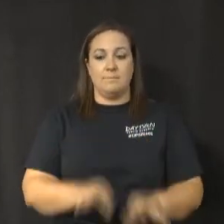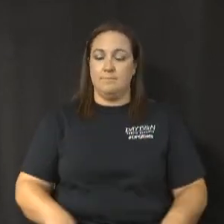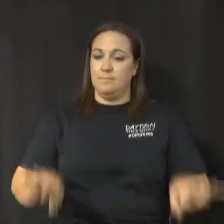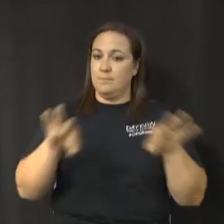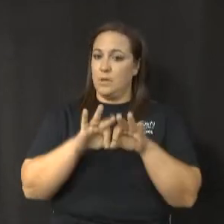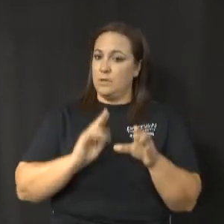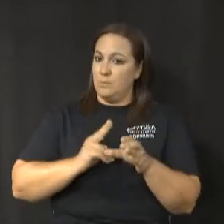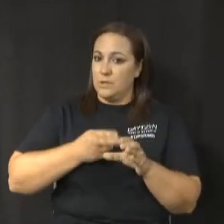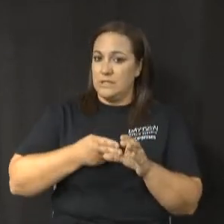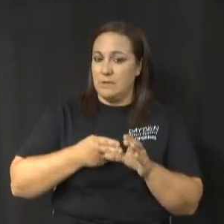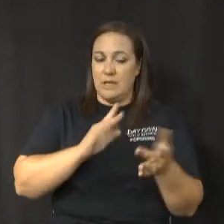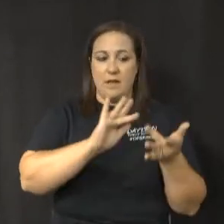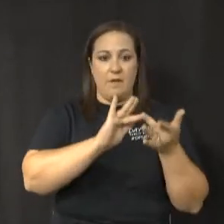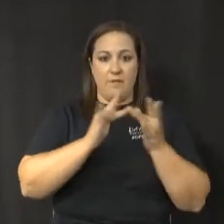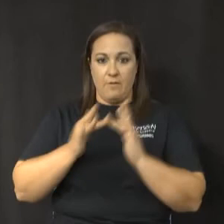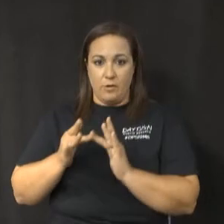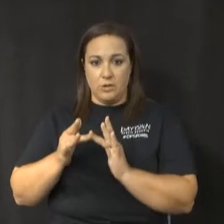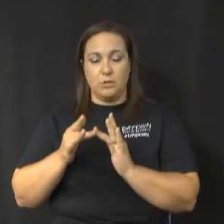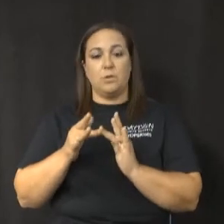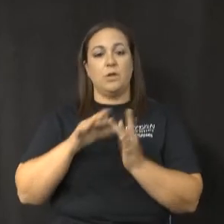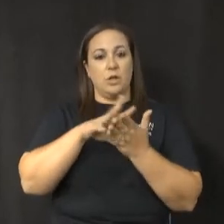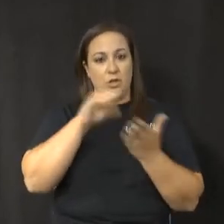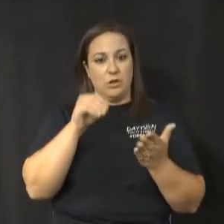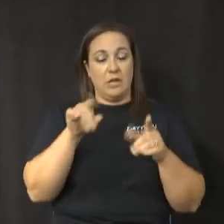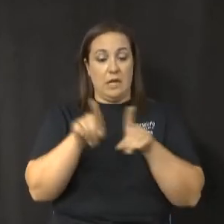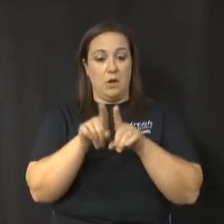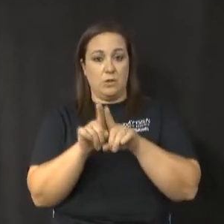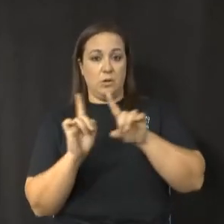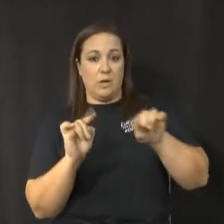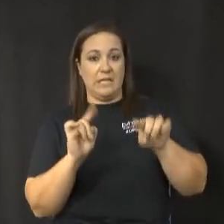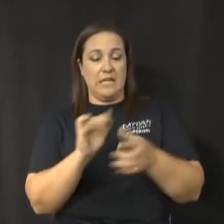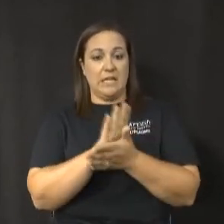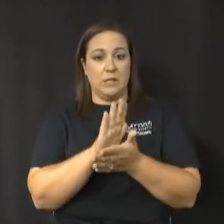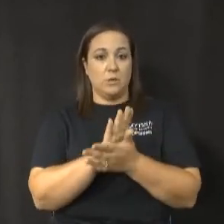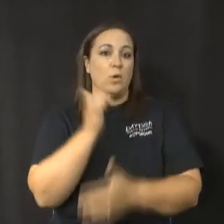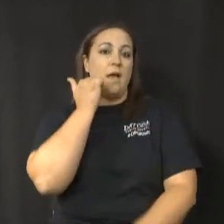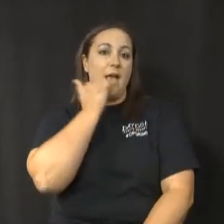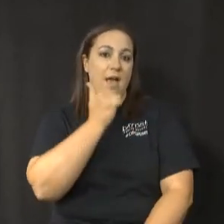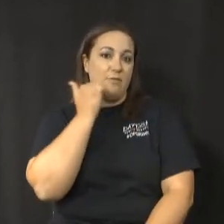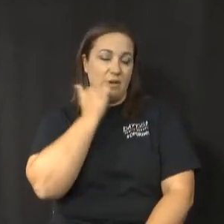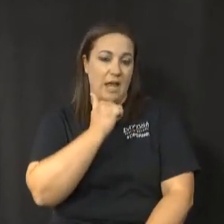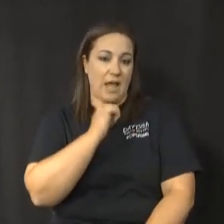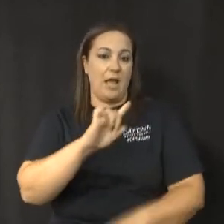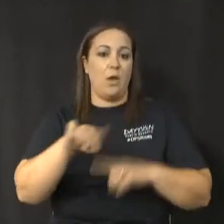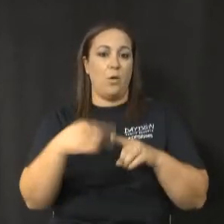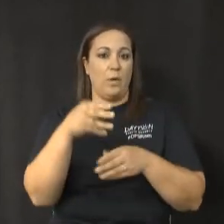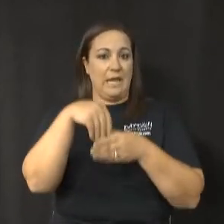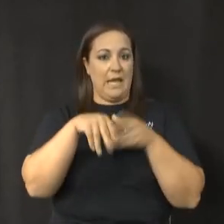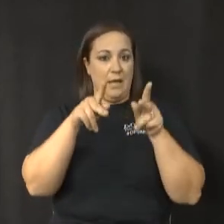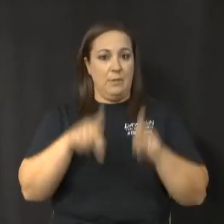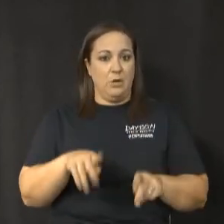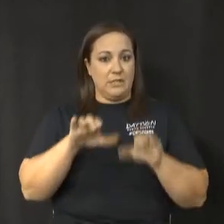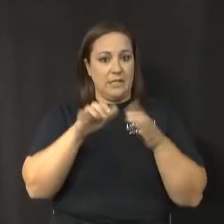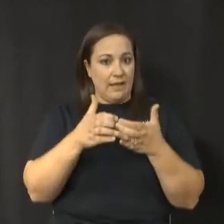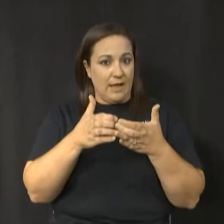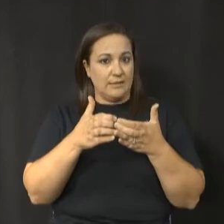in virtual learning and attending school every day once in-person classes resume.